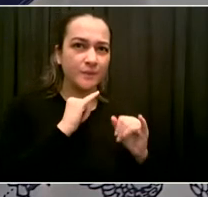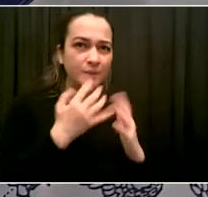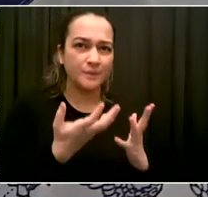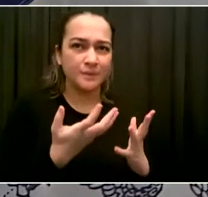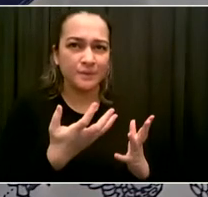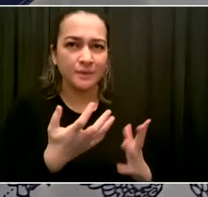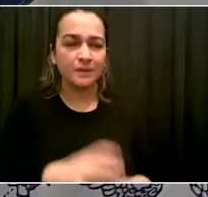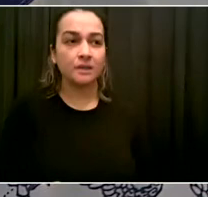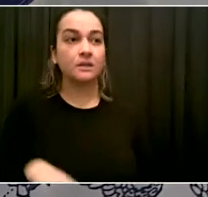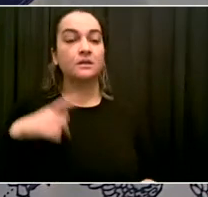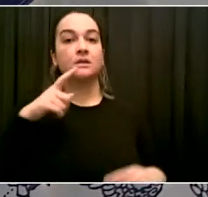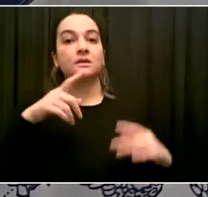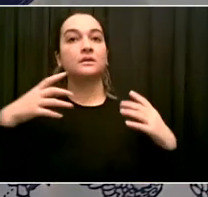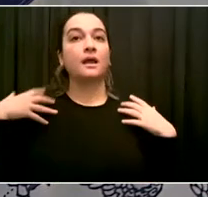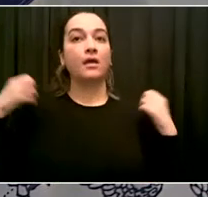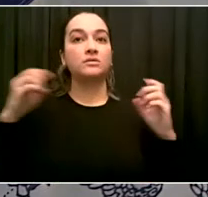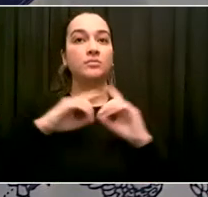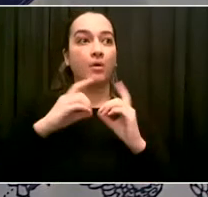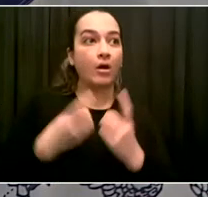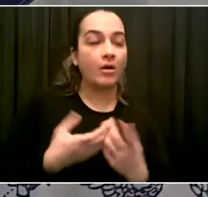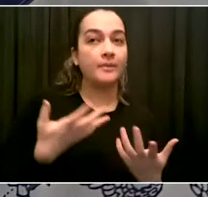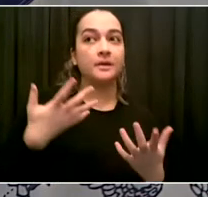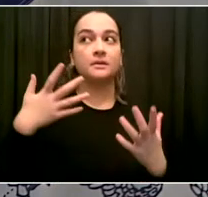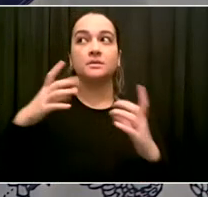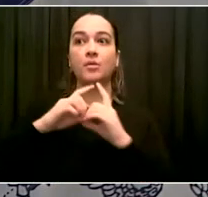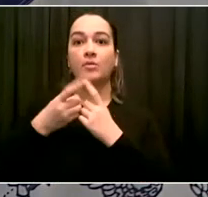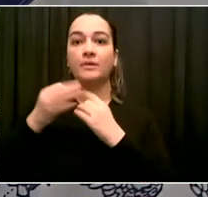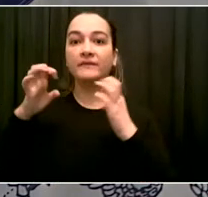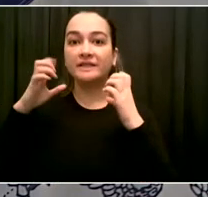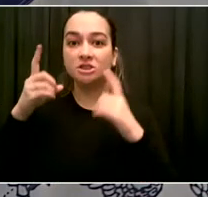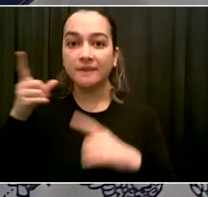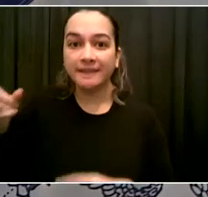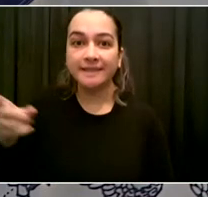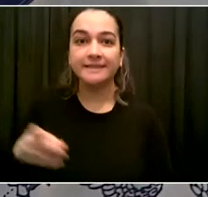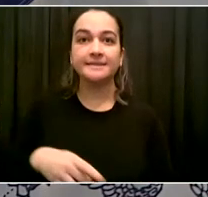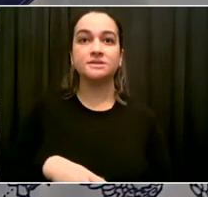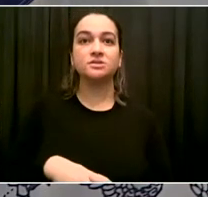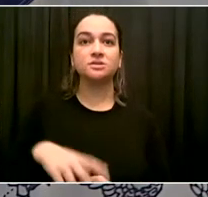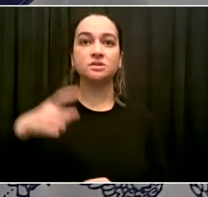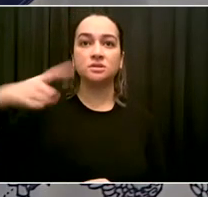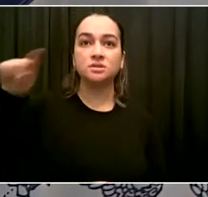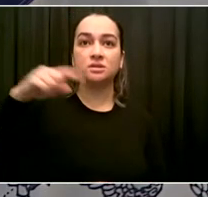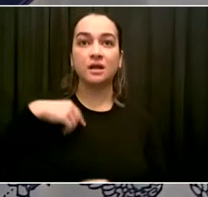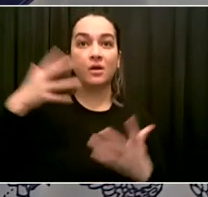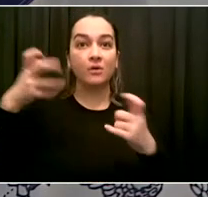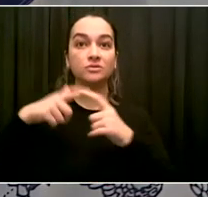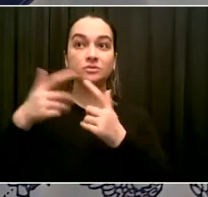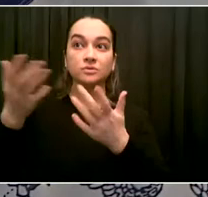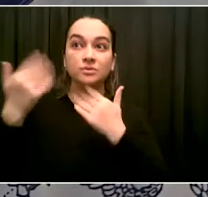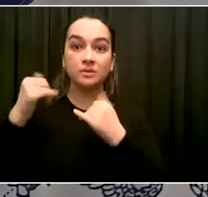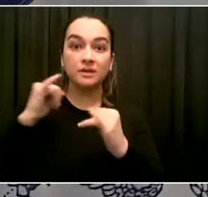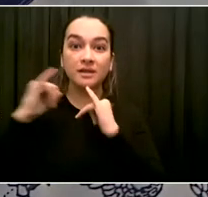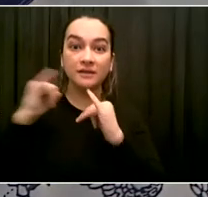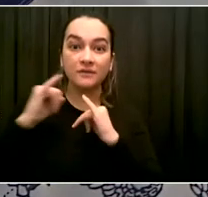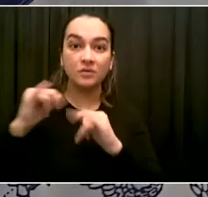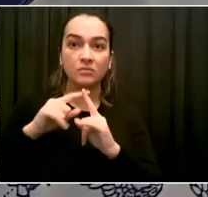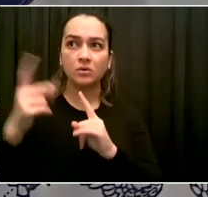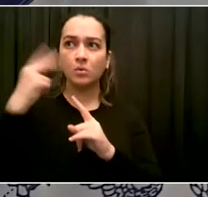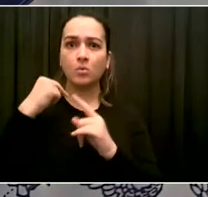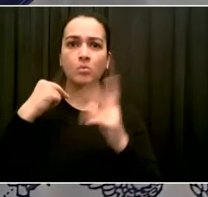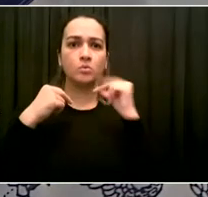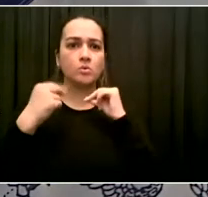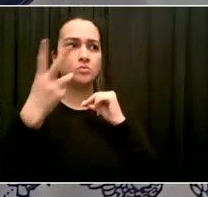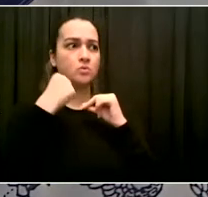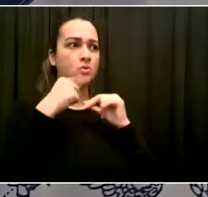can't do this. And I'm not aware of any national security interest or any other public safety interest that would